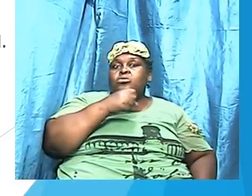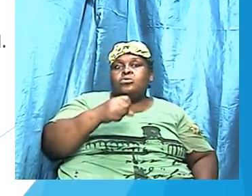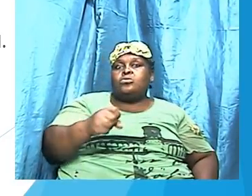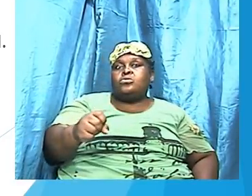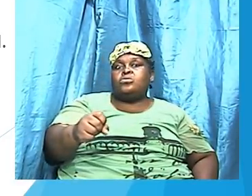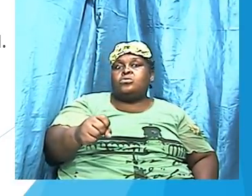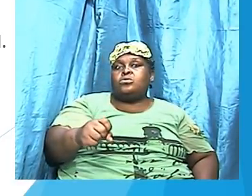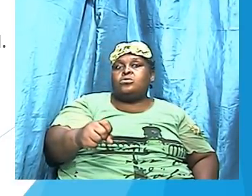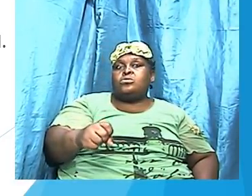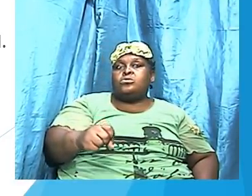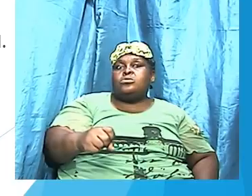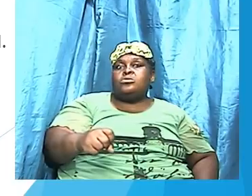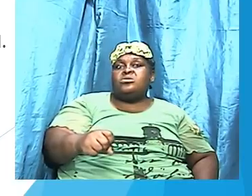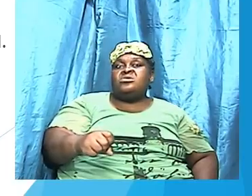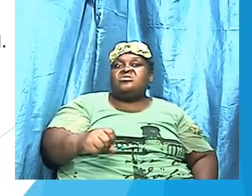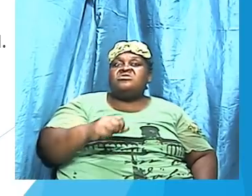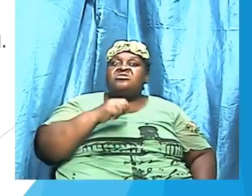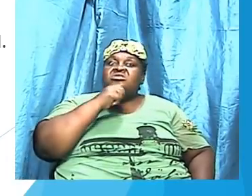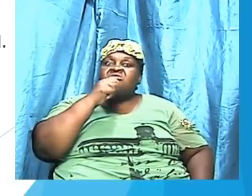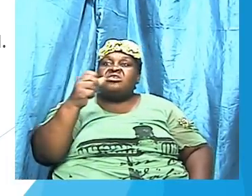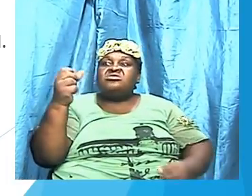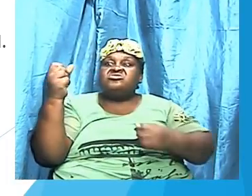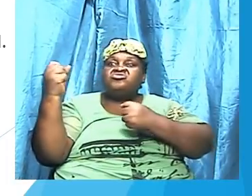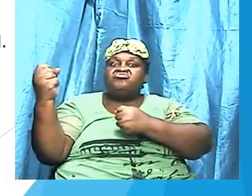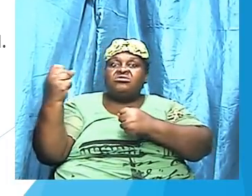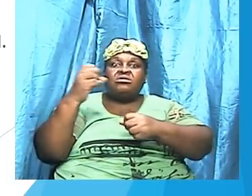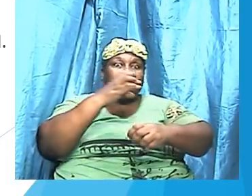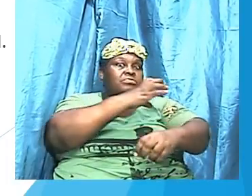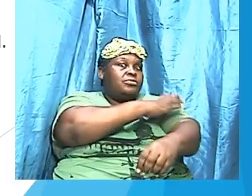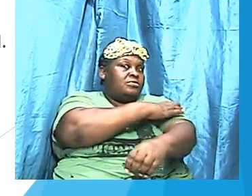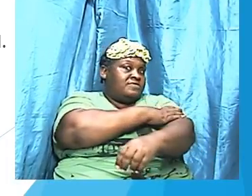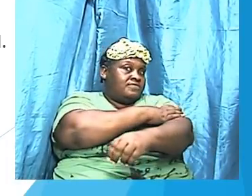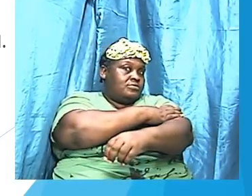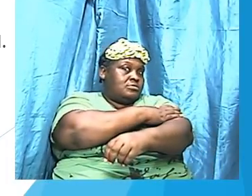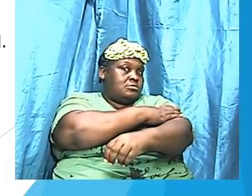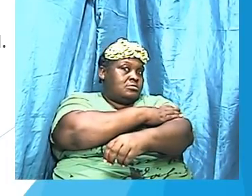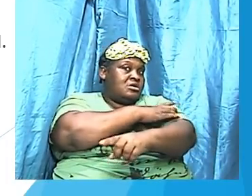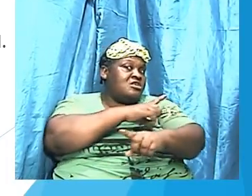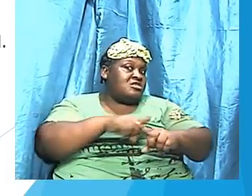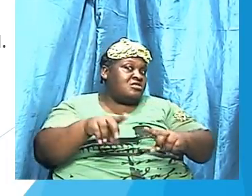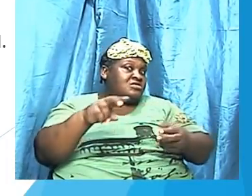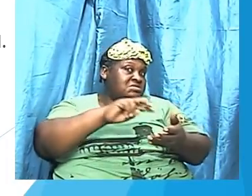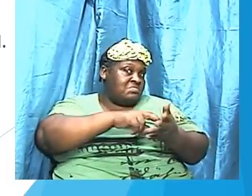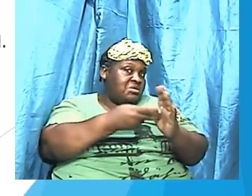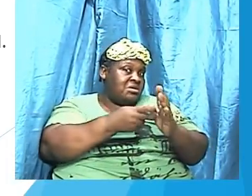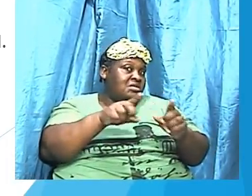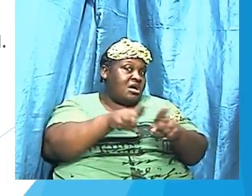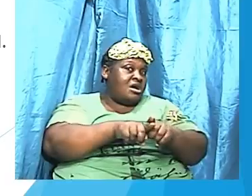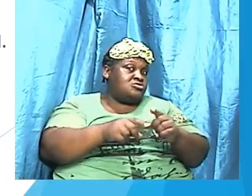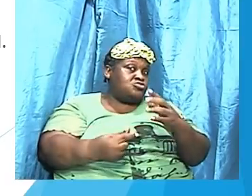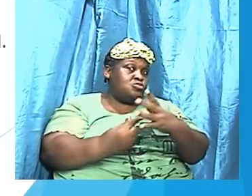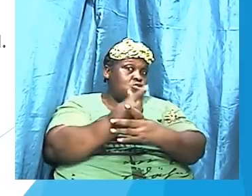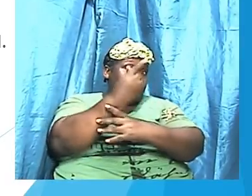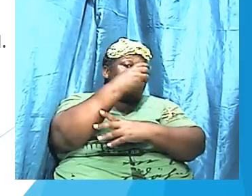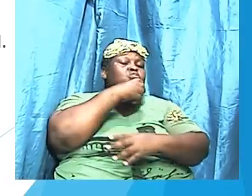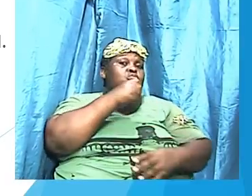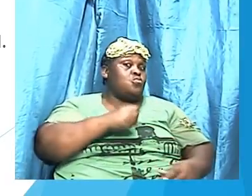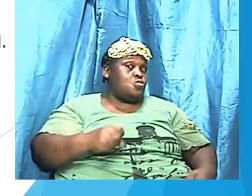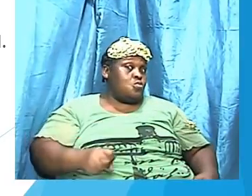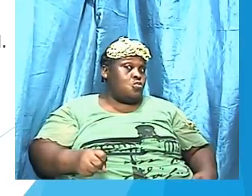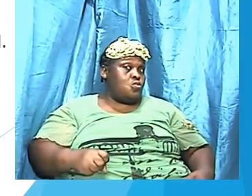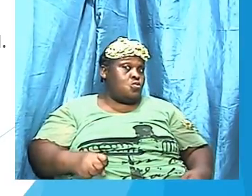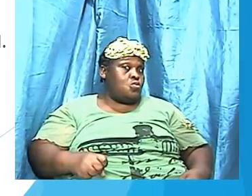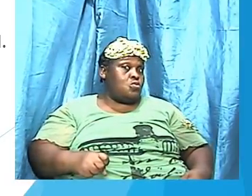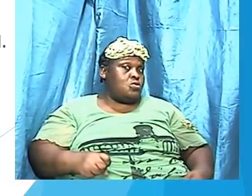to remember is not as strong, not as powerful. So does it mean that as we grow old, we are unable to withstand the